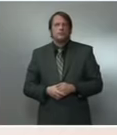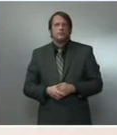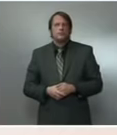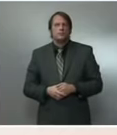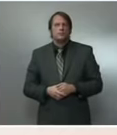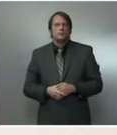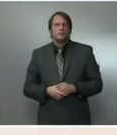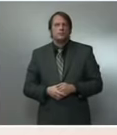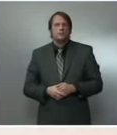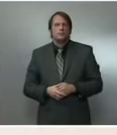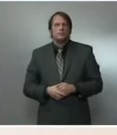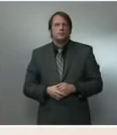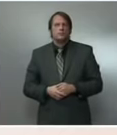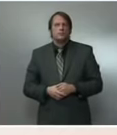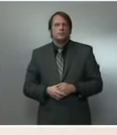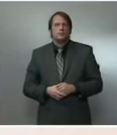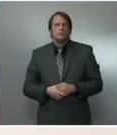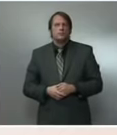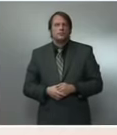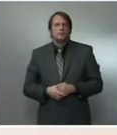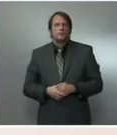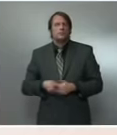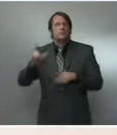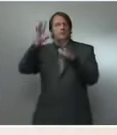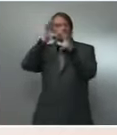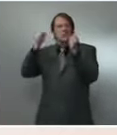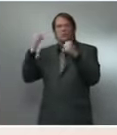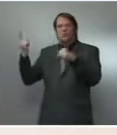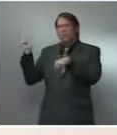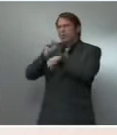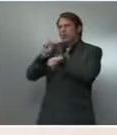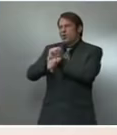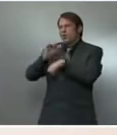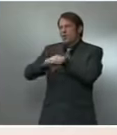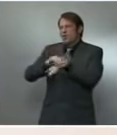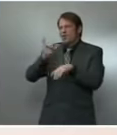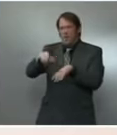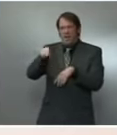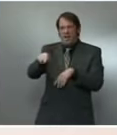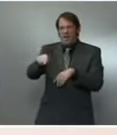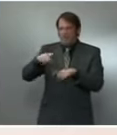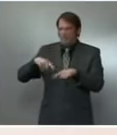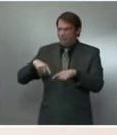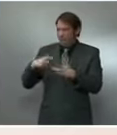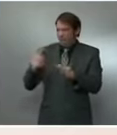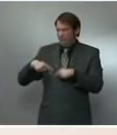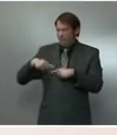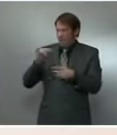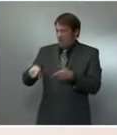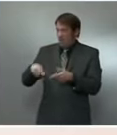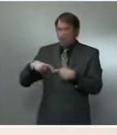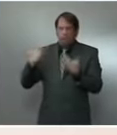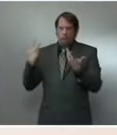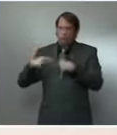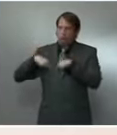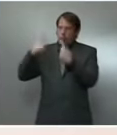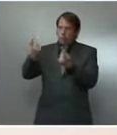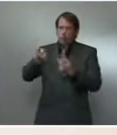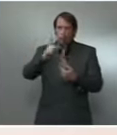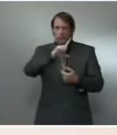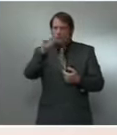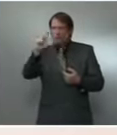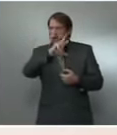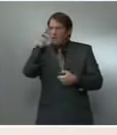working on these issues throughout his career for decades. He helped get the assault weapons ban passed. He helped get